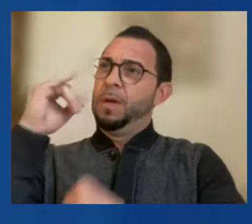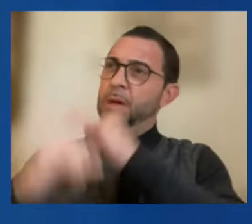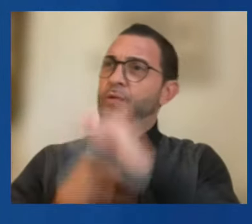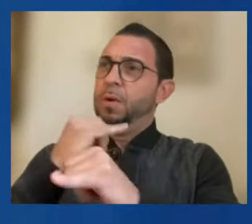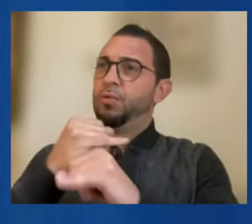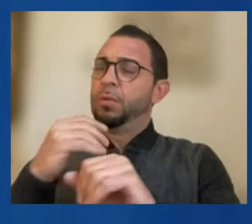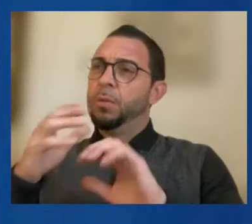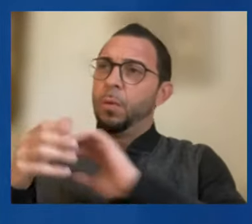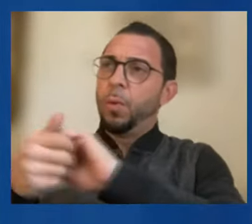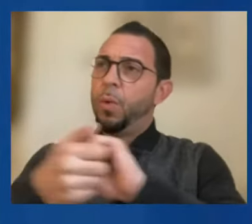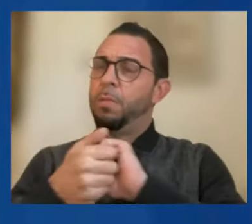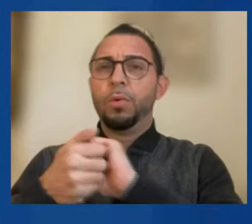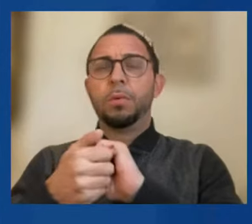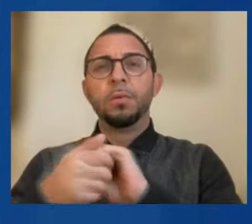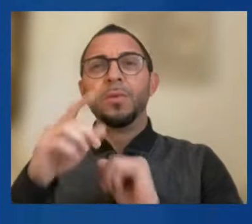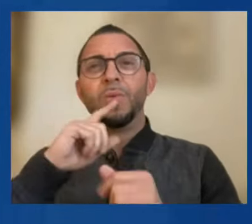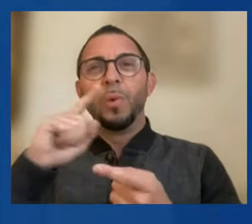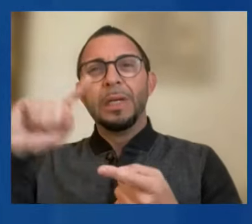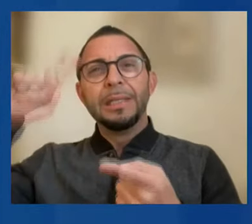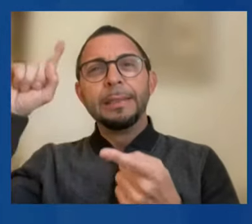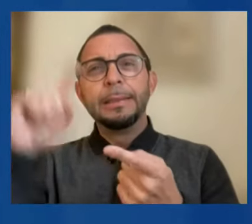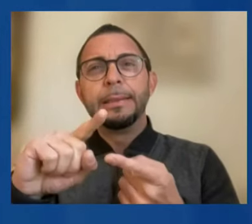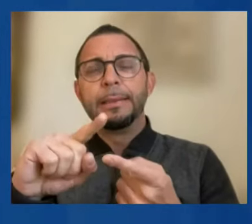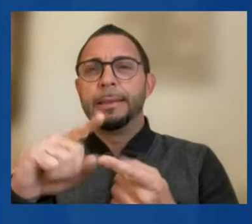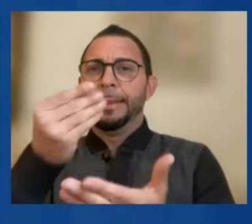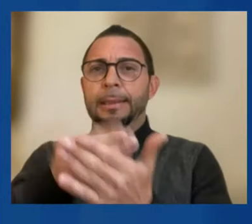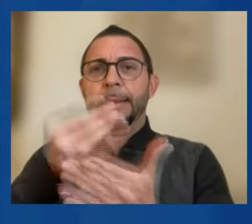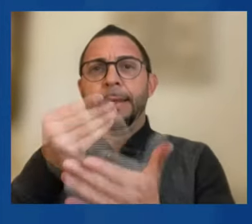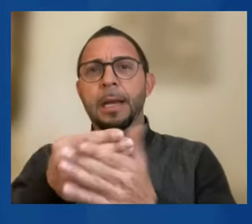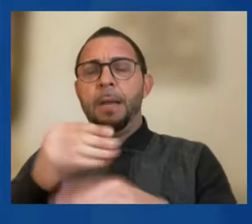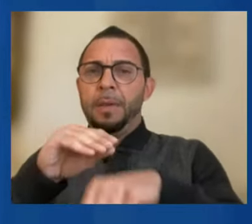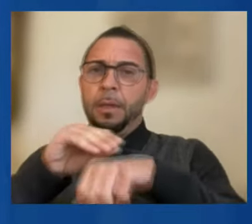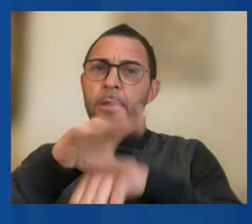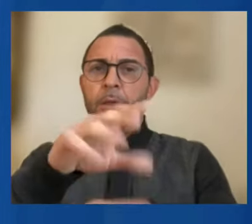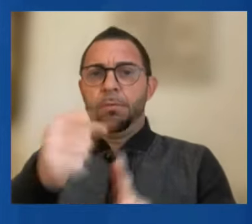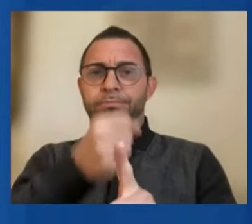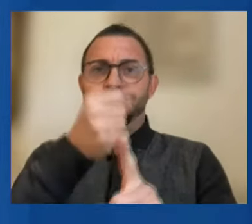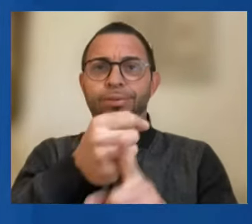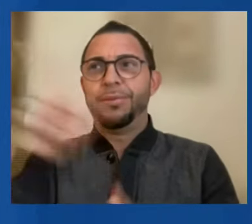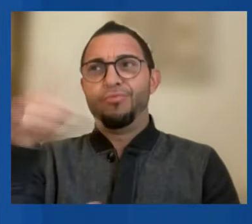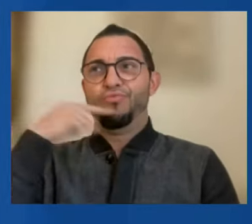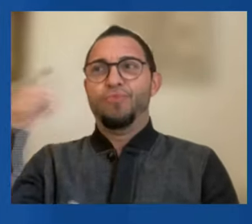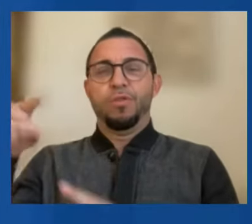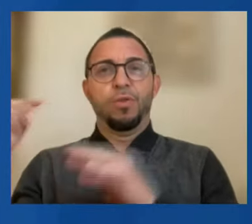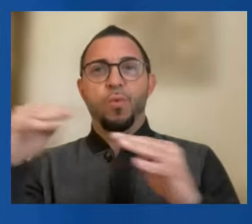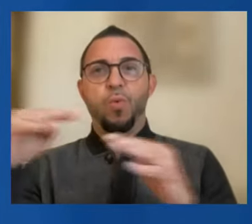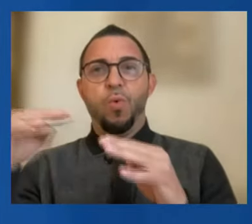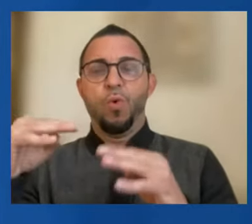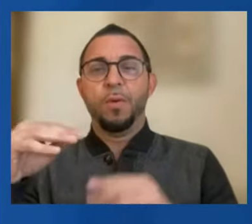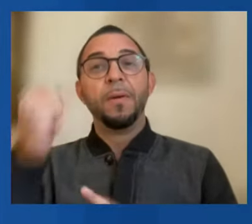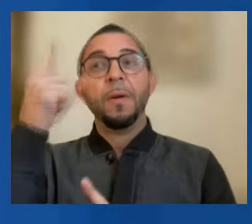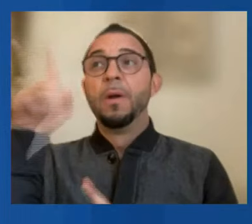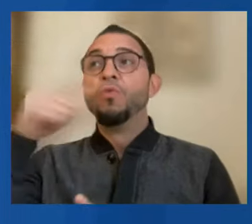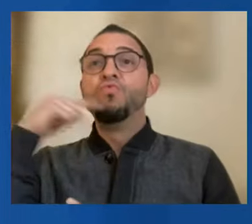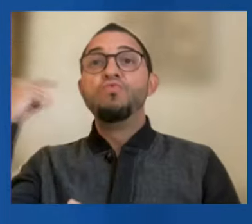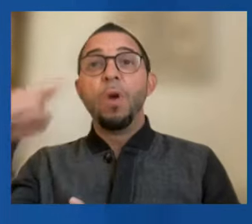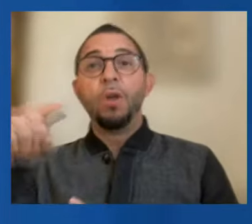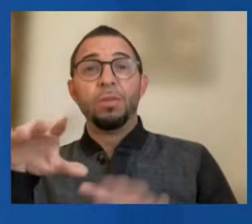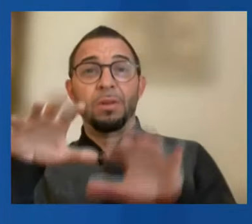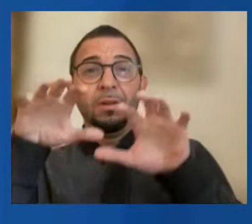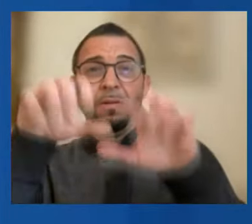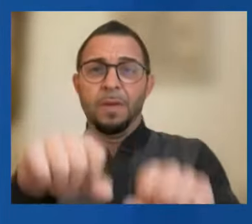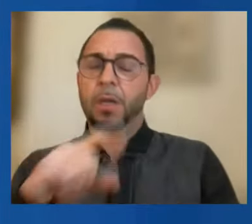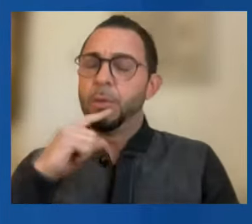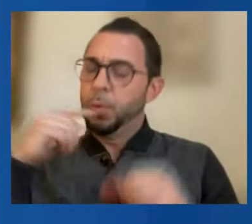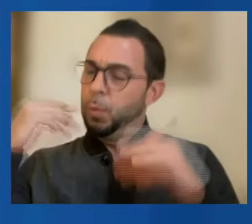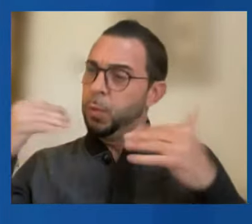mitigate the economic impacts of Russia's war. Russia's invasion will have direct impacts on the global